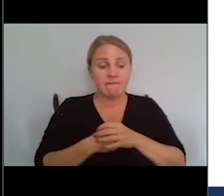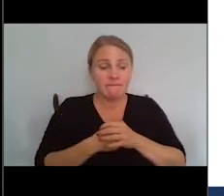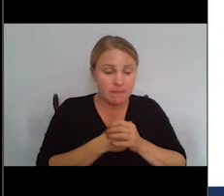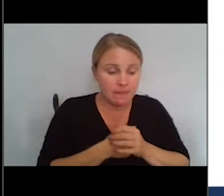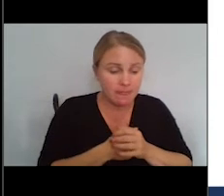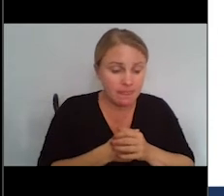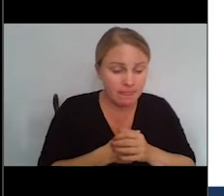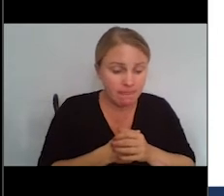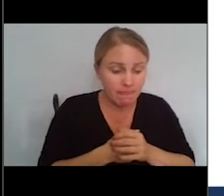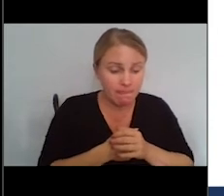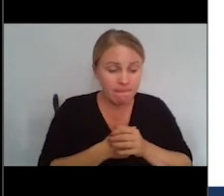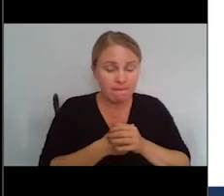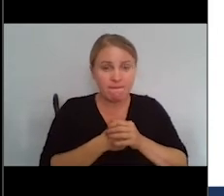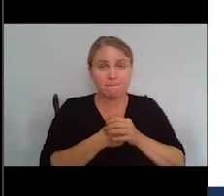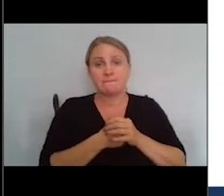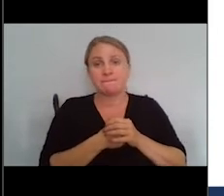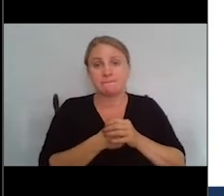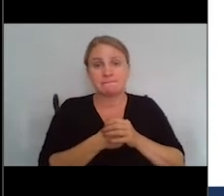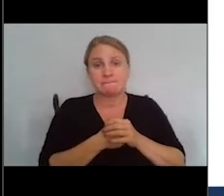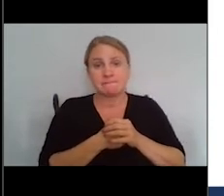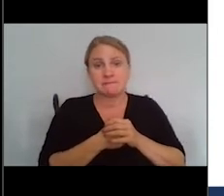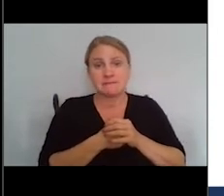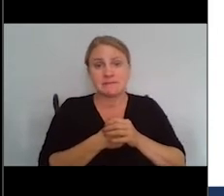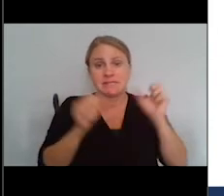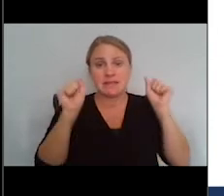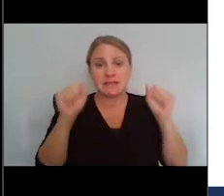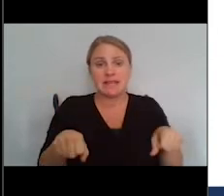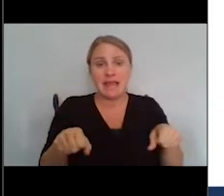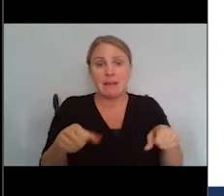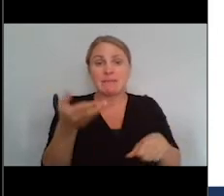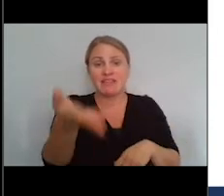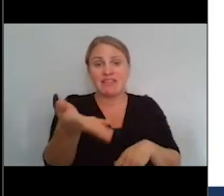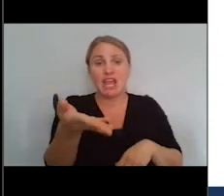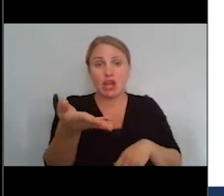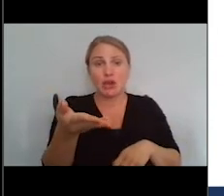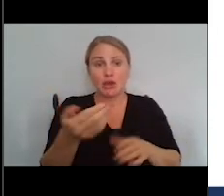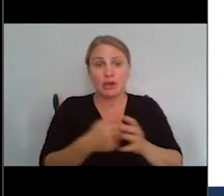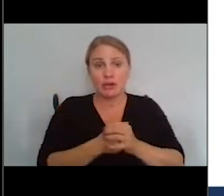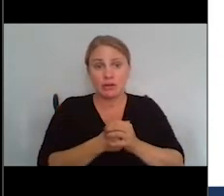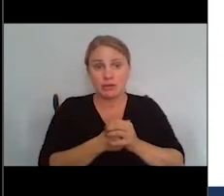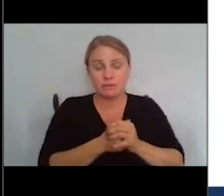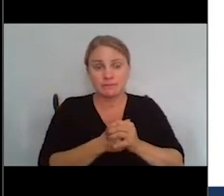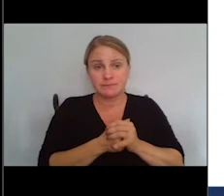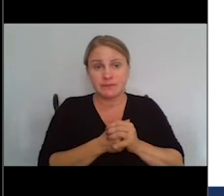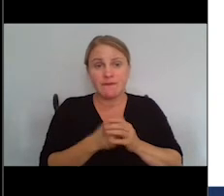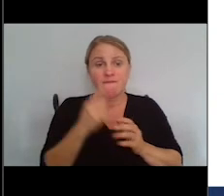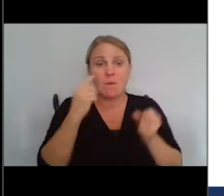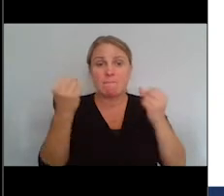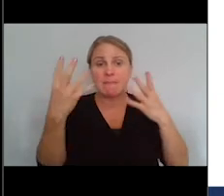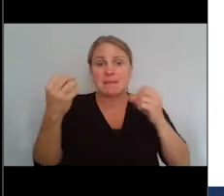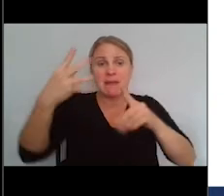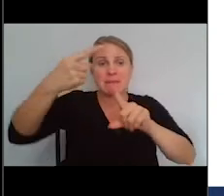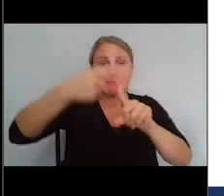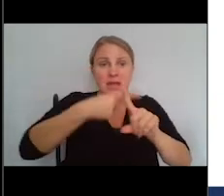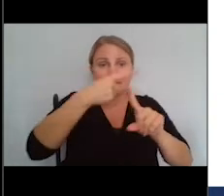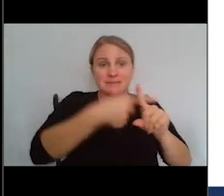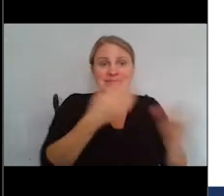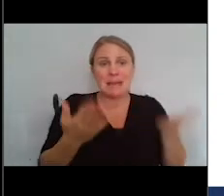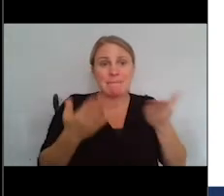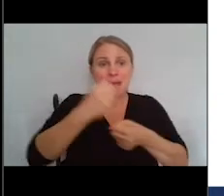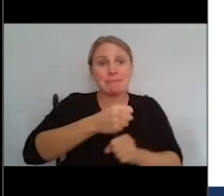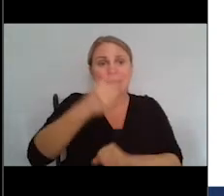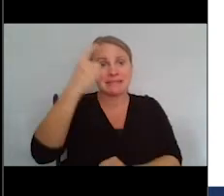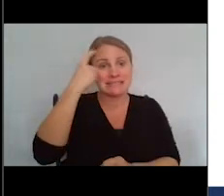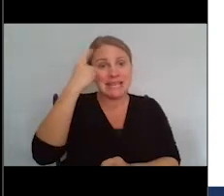material, the RNA, can be present in the gut and many other places for many, many months. So it might make sense that a